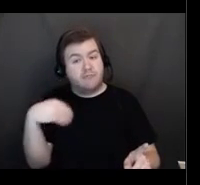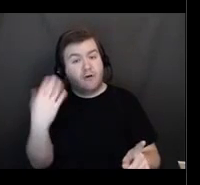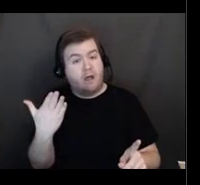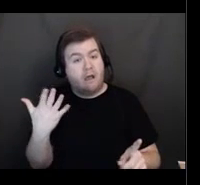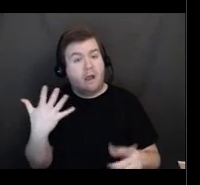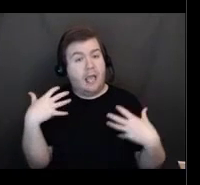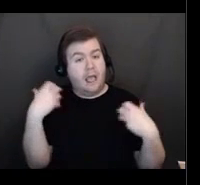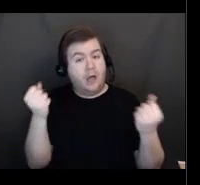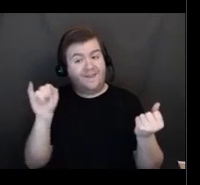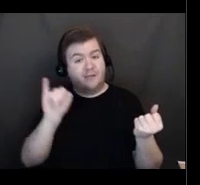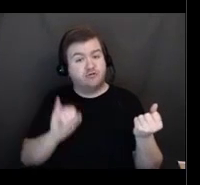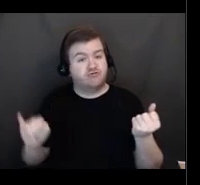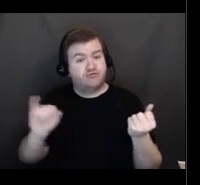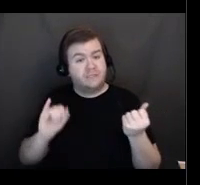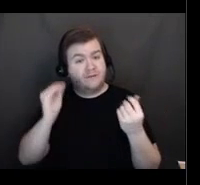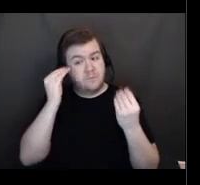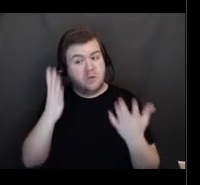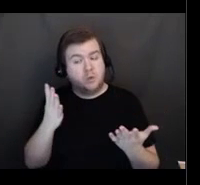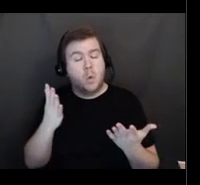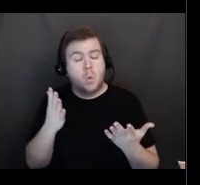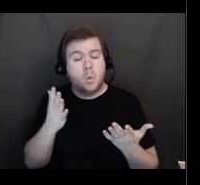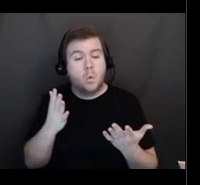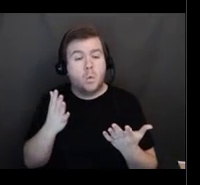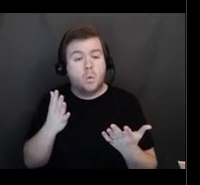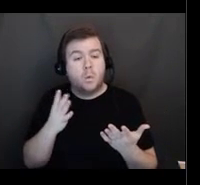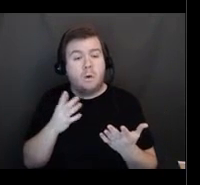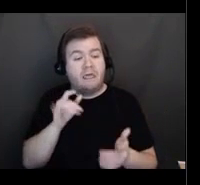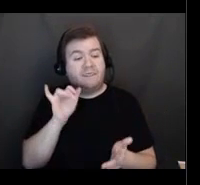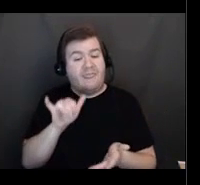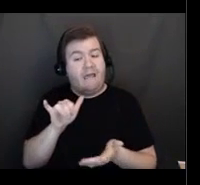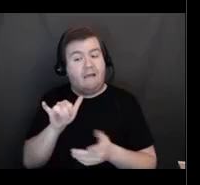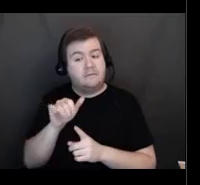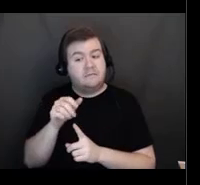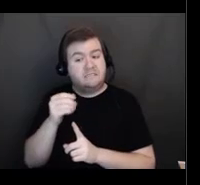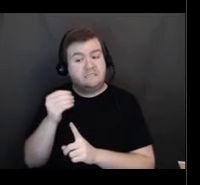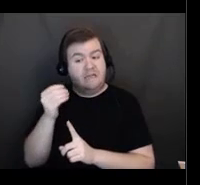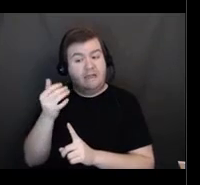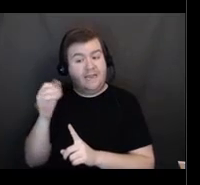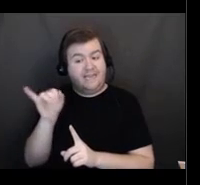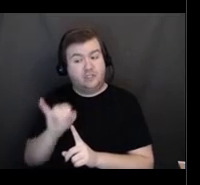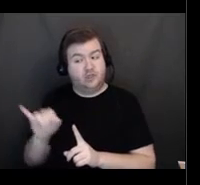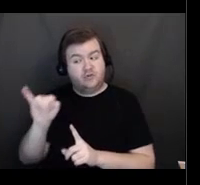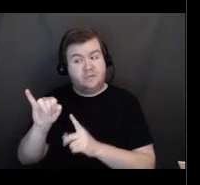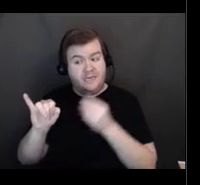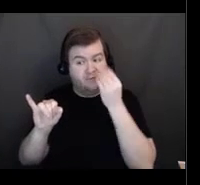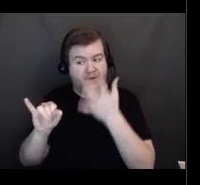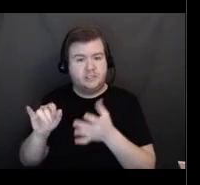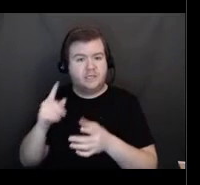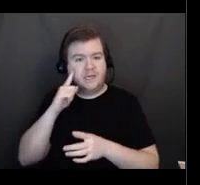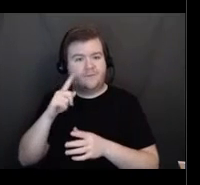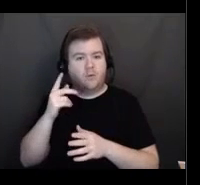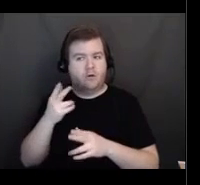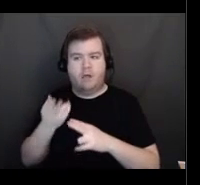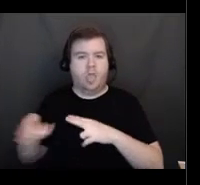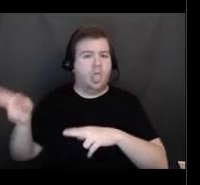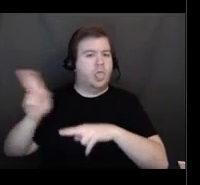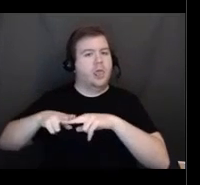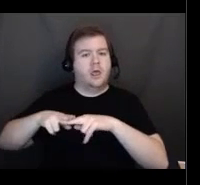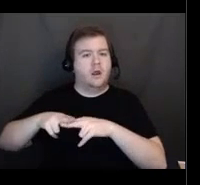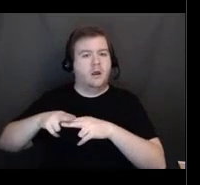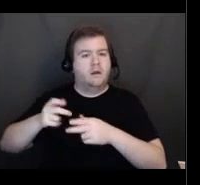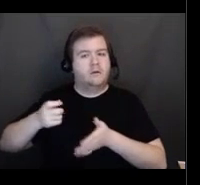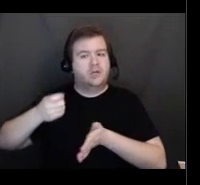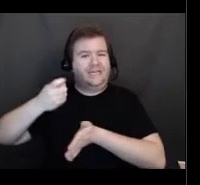information, that is used for ancillary expenses. There are not,